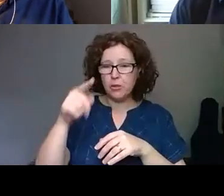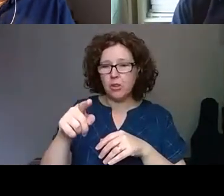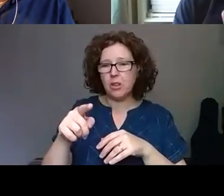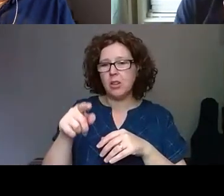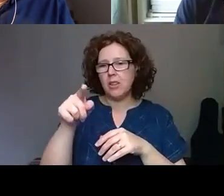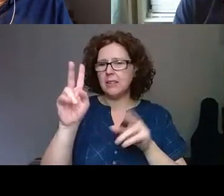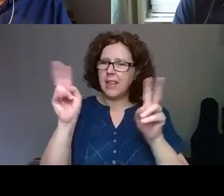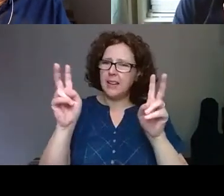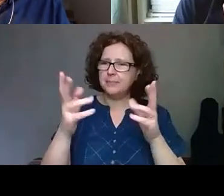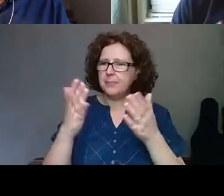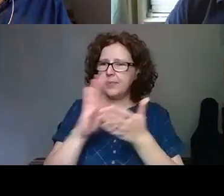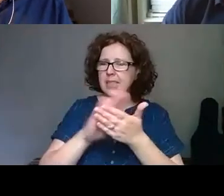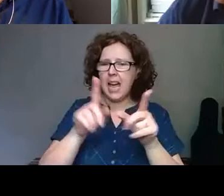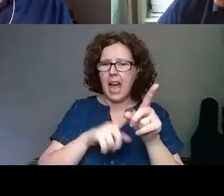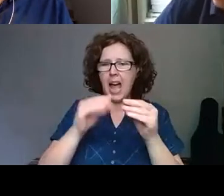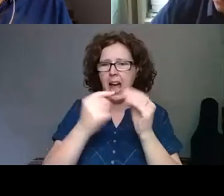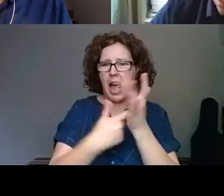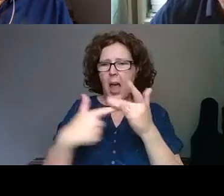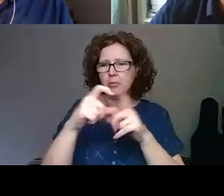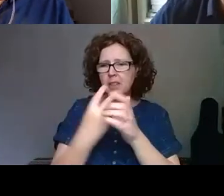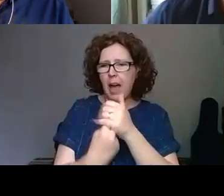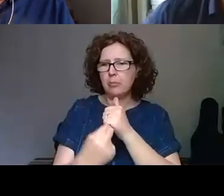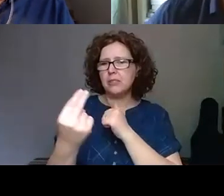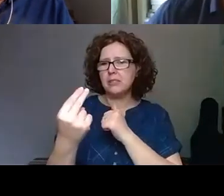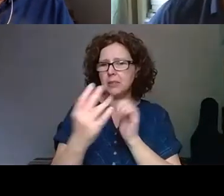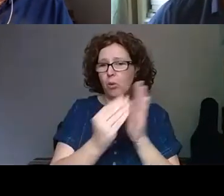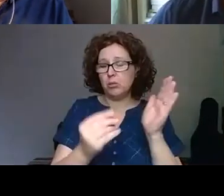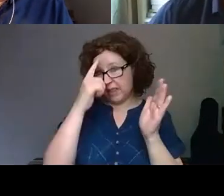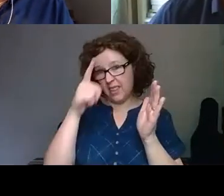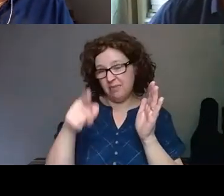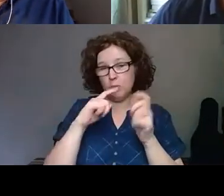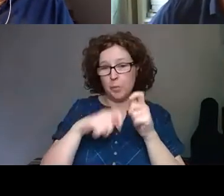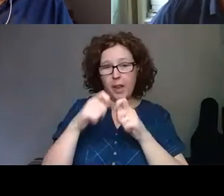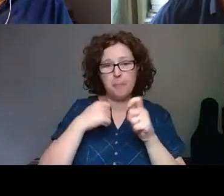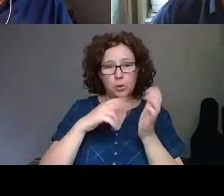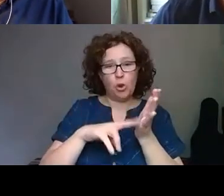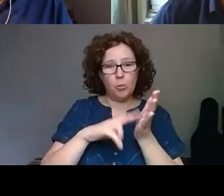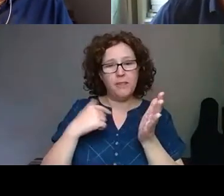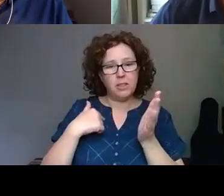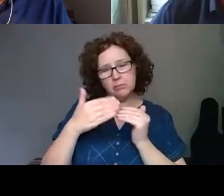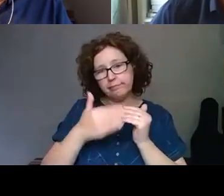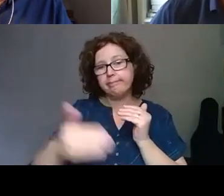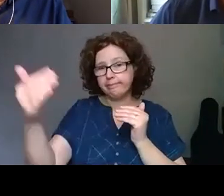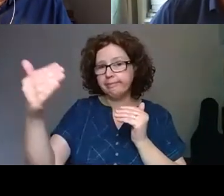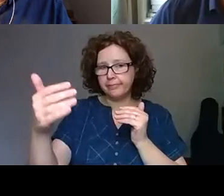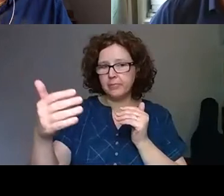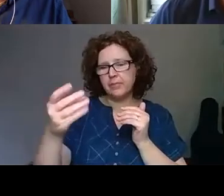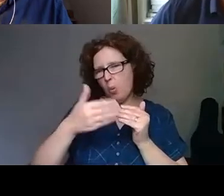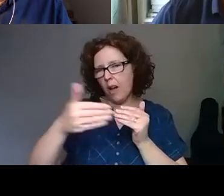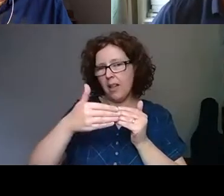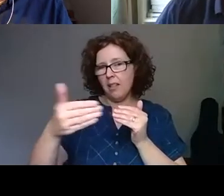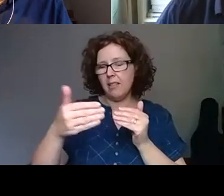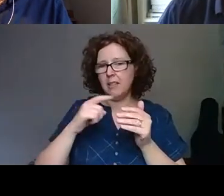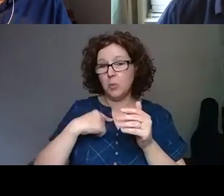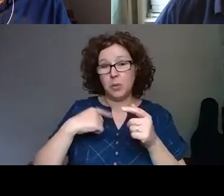hybrid model will probably be the norm, certainly for the next while, while we constantly find our feet.